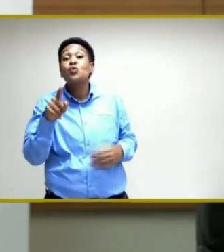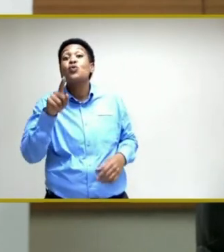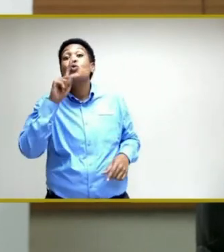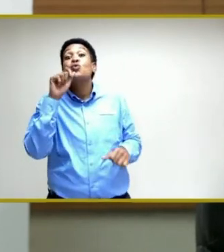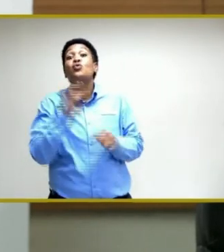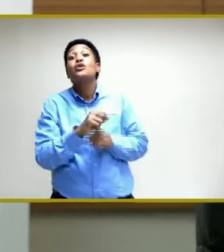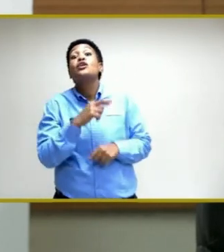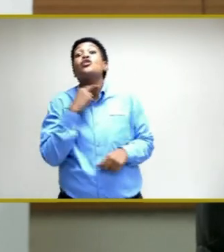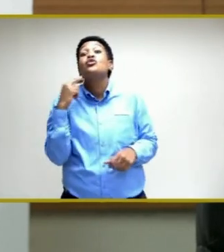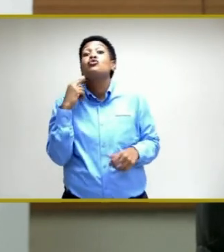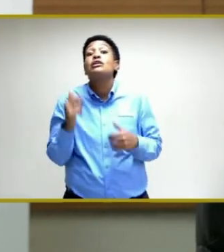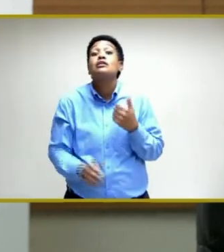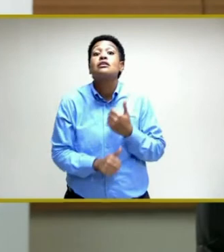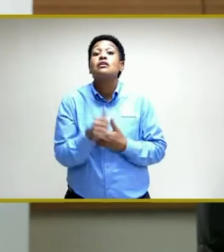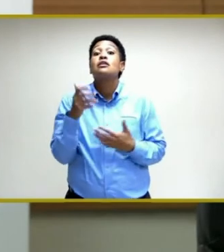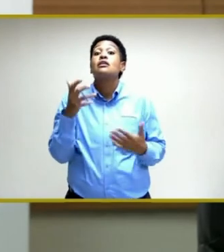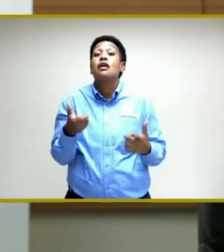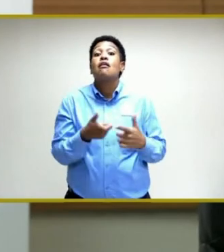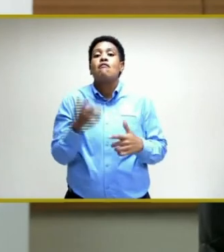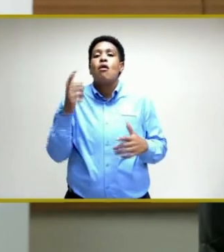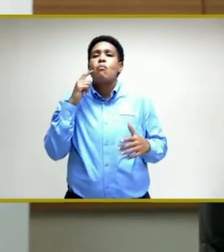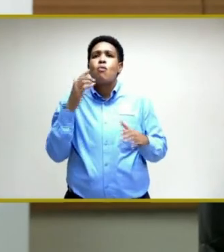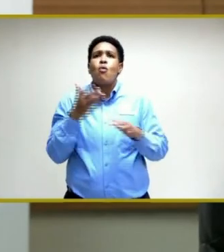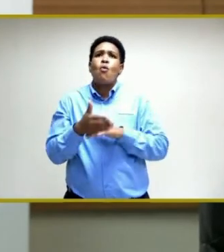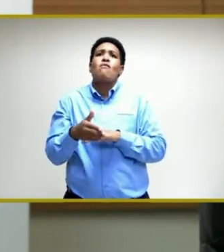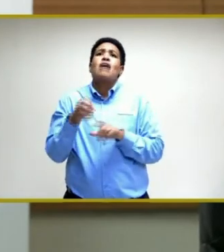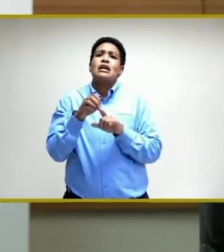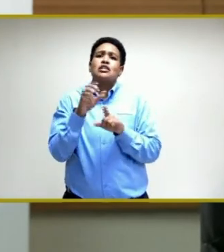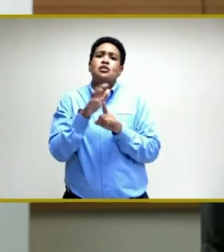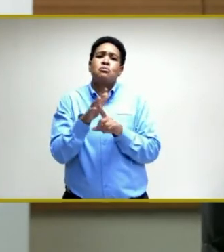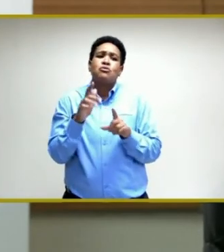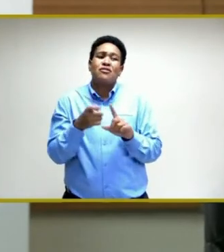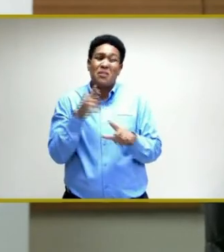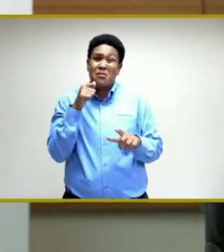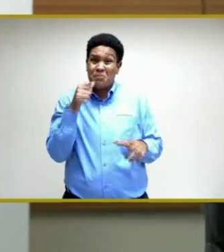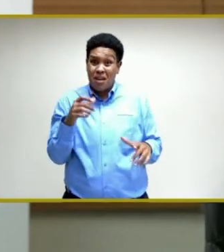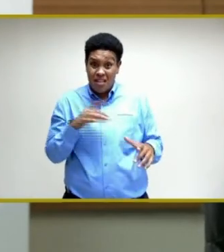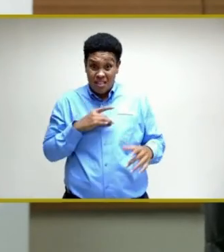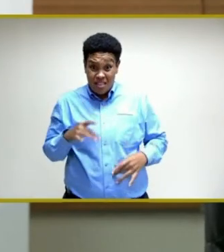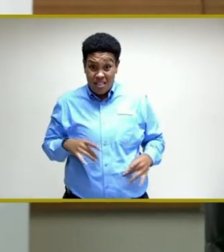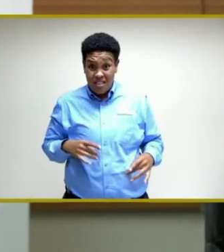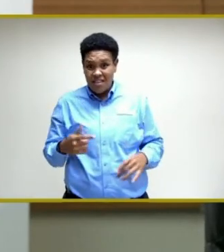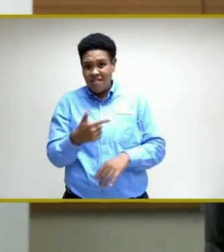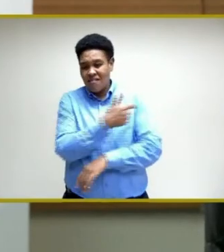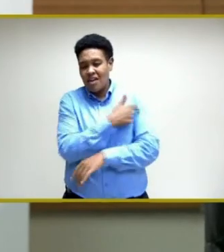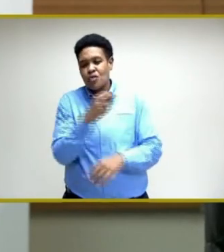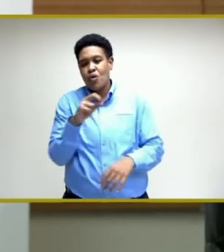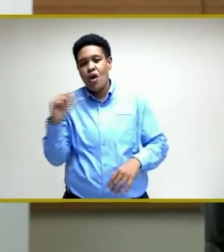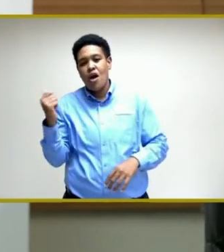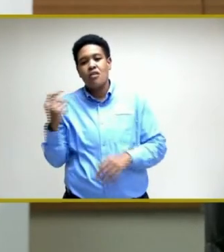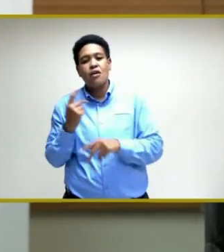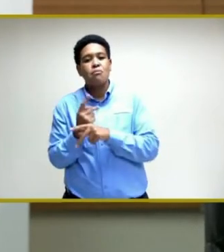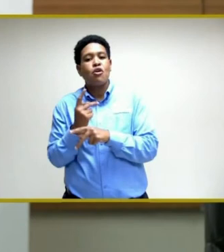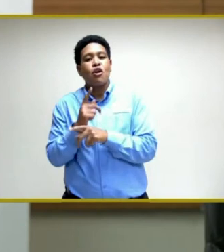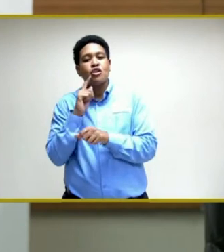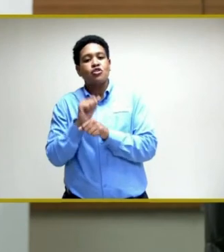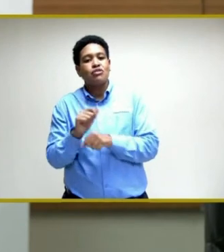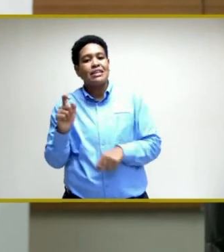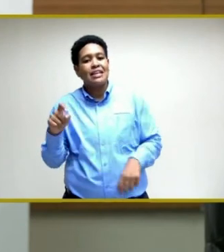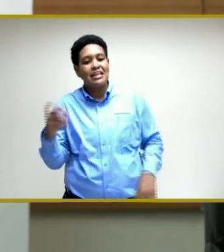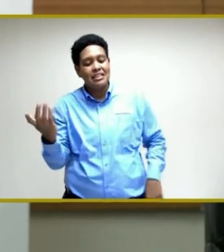at risk from overexposure, and from not taking the vaccine or taking the other precautions that are necessary.